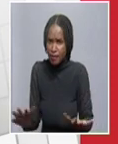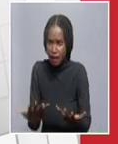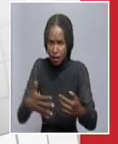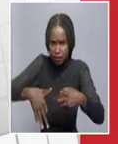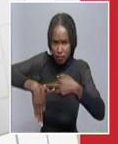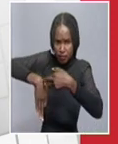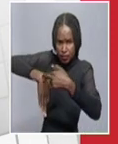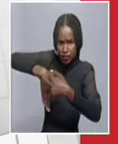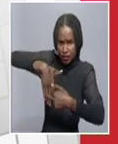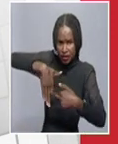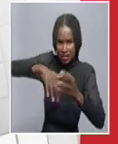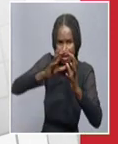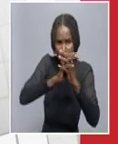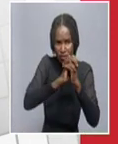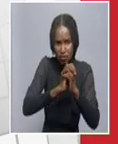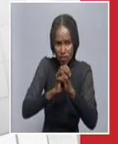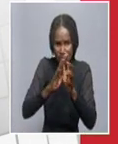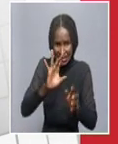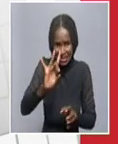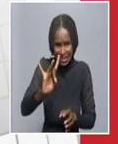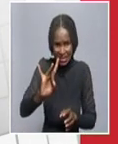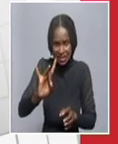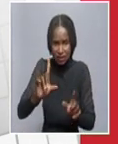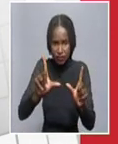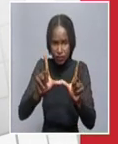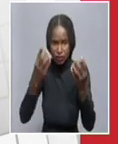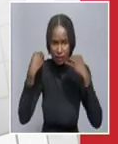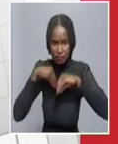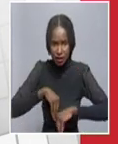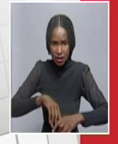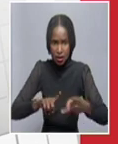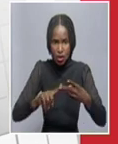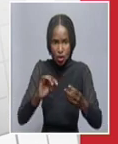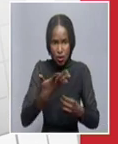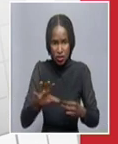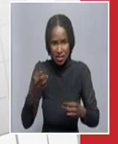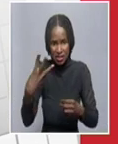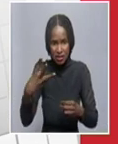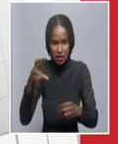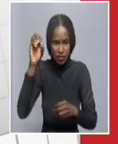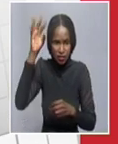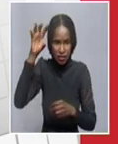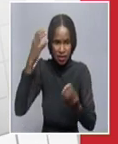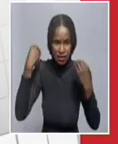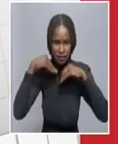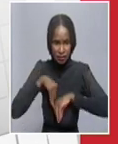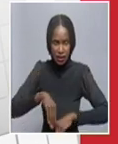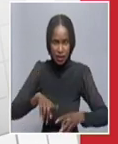region. Comas 8 from Winduk, Oshana 3 from Oshakati,